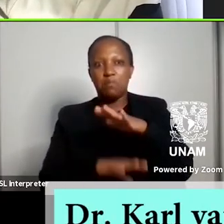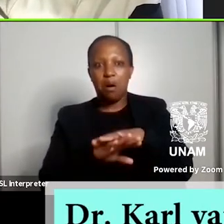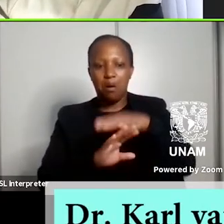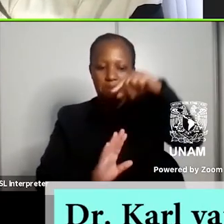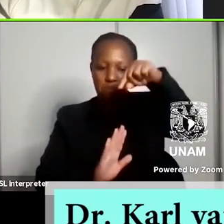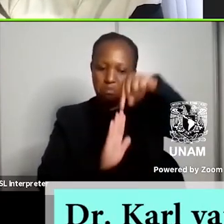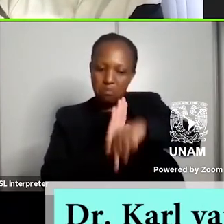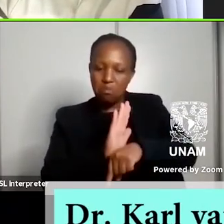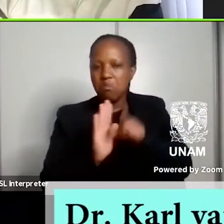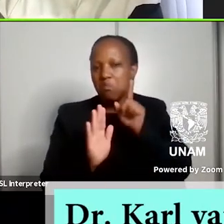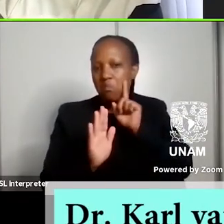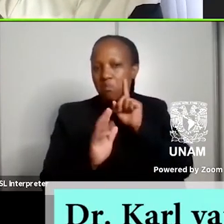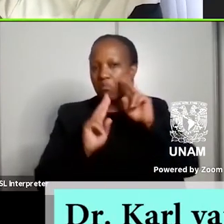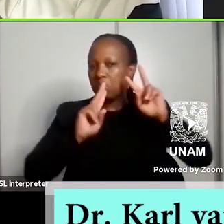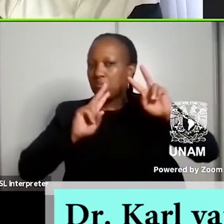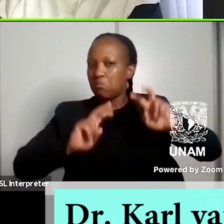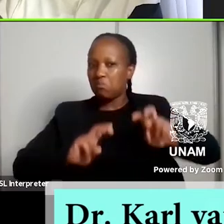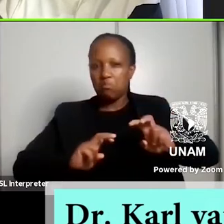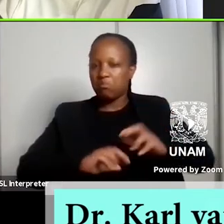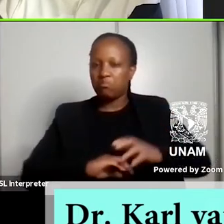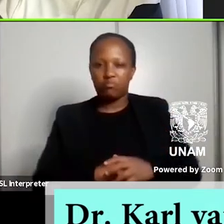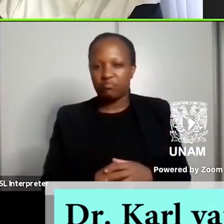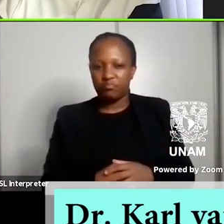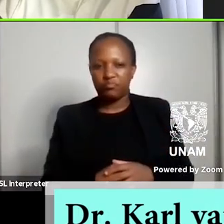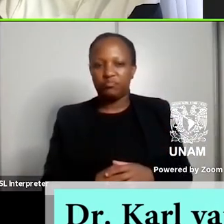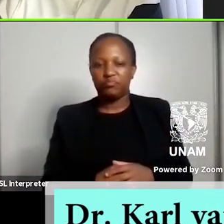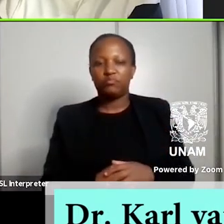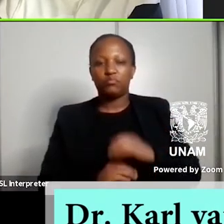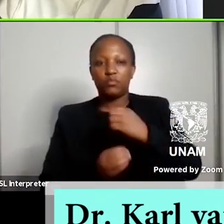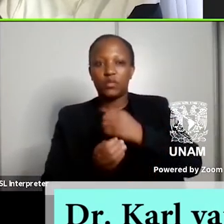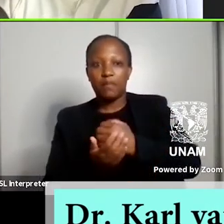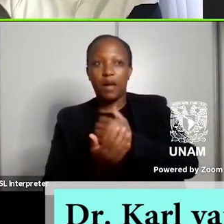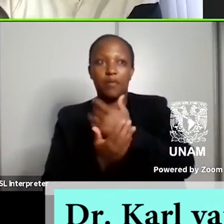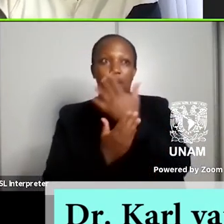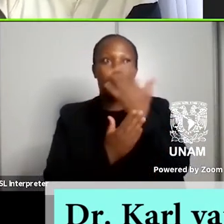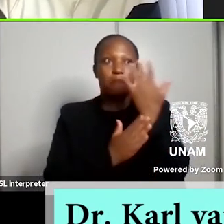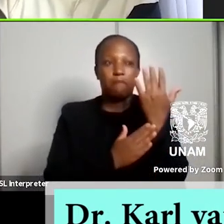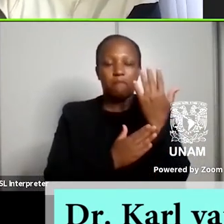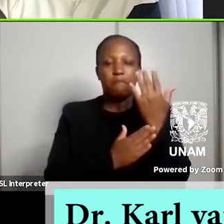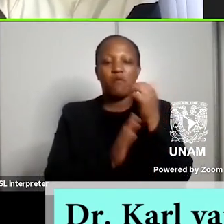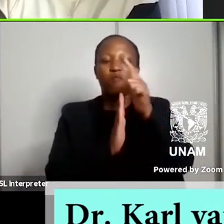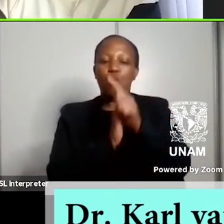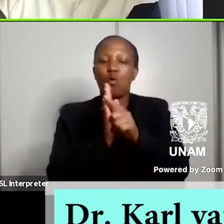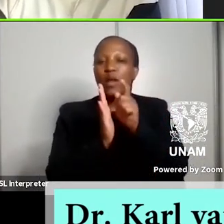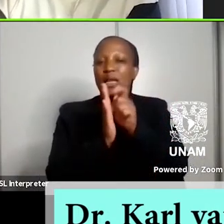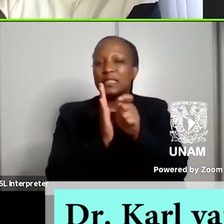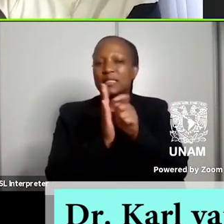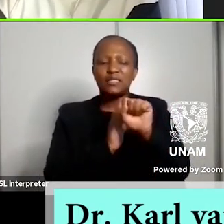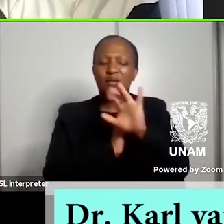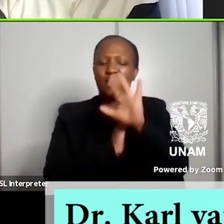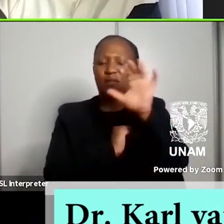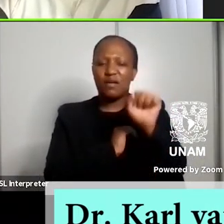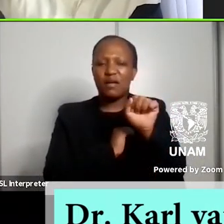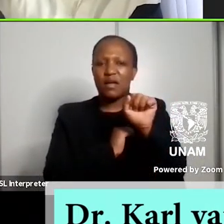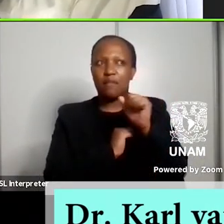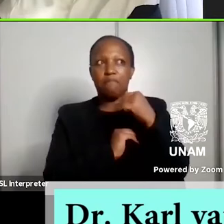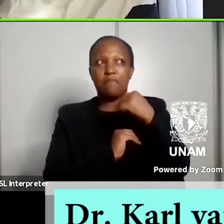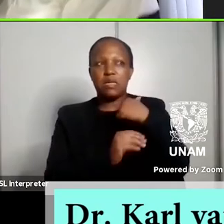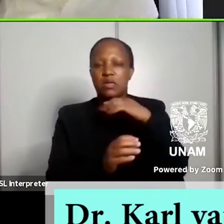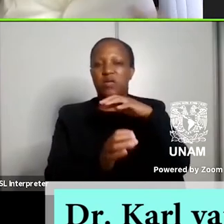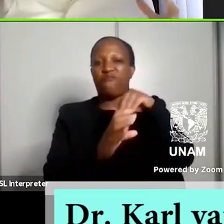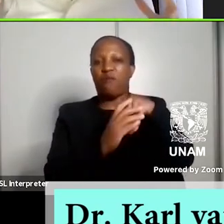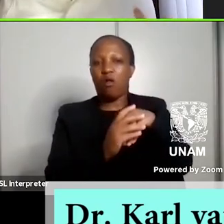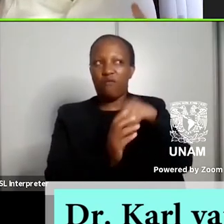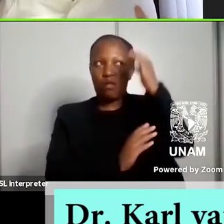paradigm of literary production in South Africa that I don't really give much thought to um only because